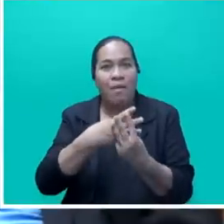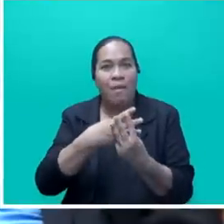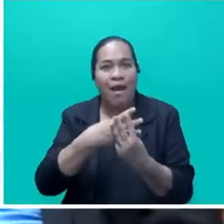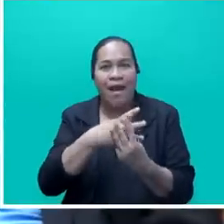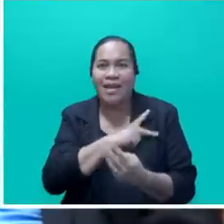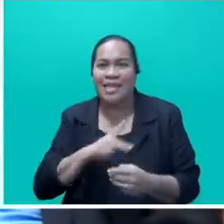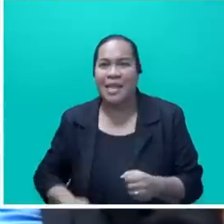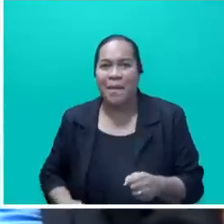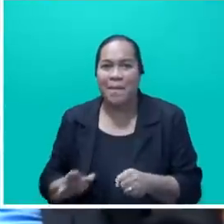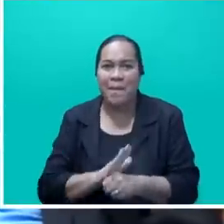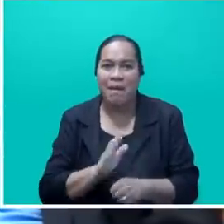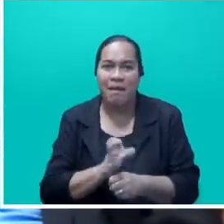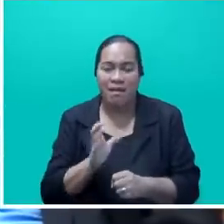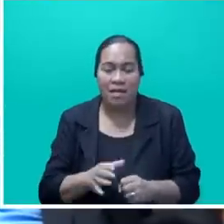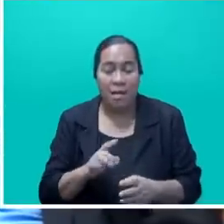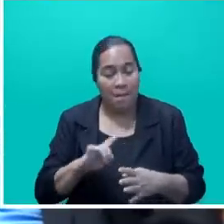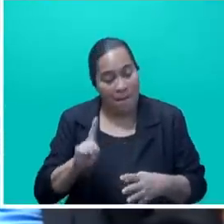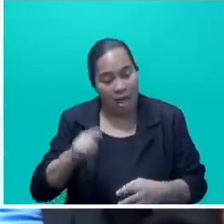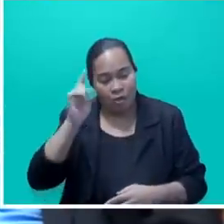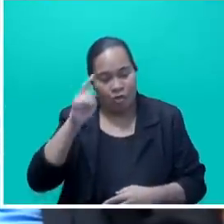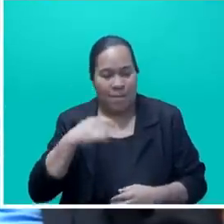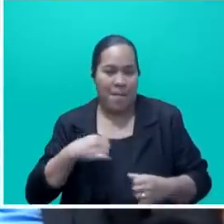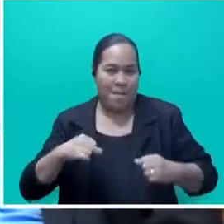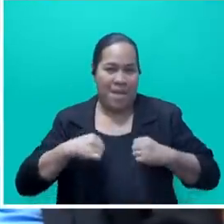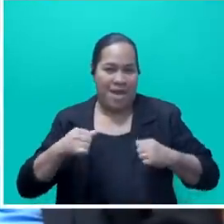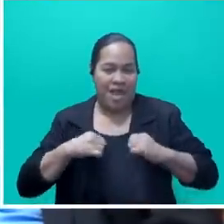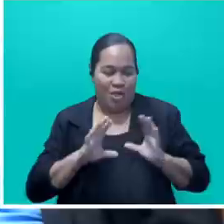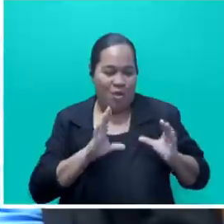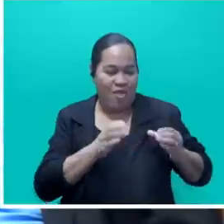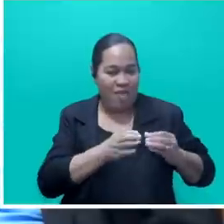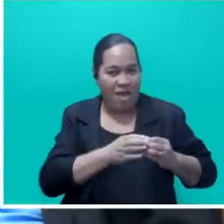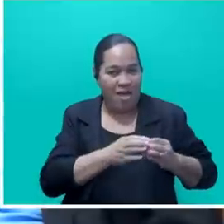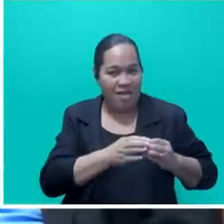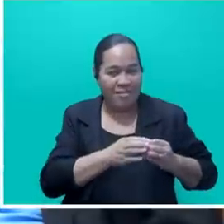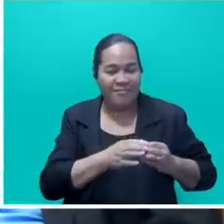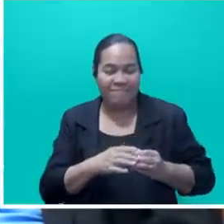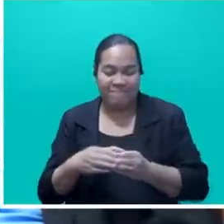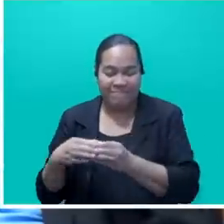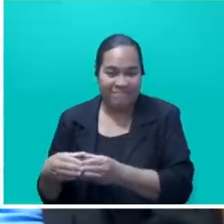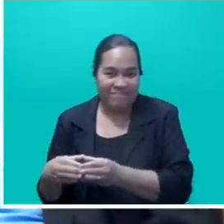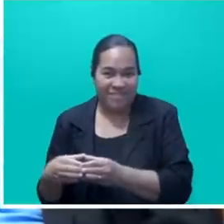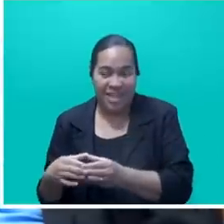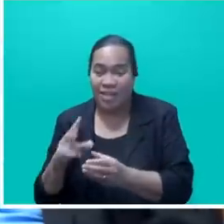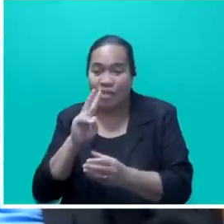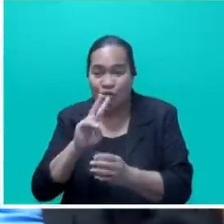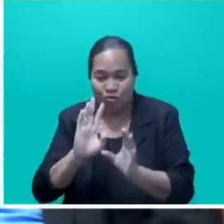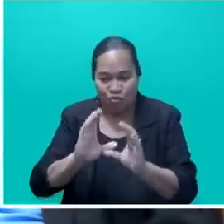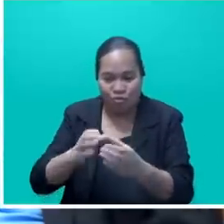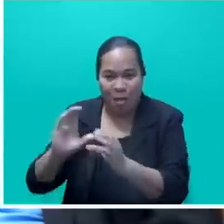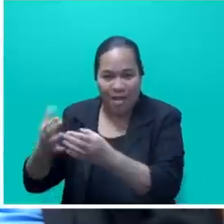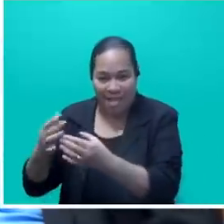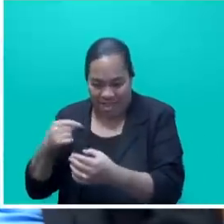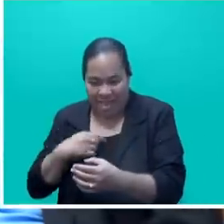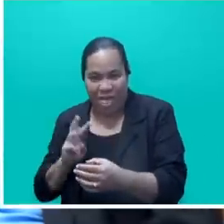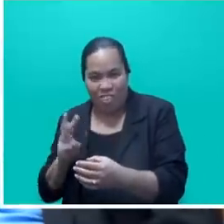Today, I stand very proudly alongside my colleagues from two other parties, knowing that